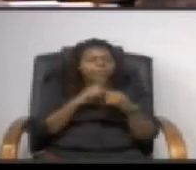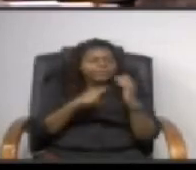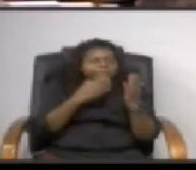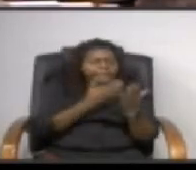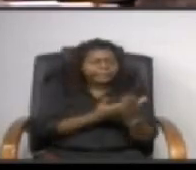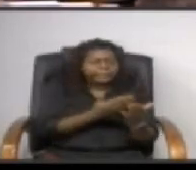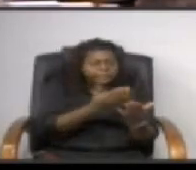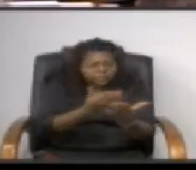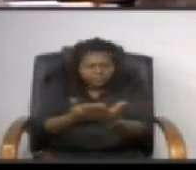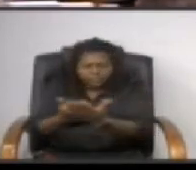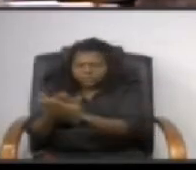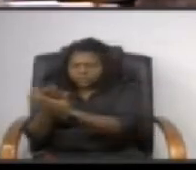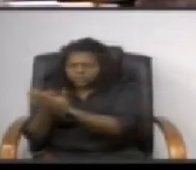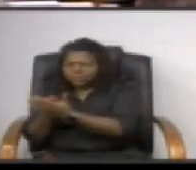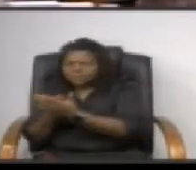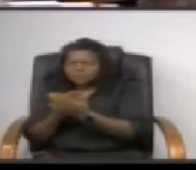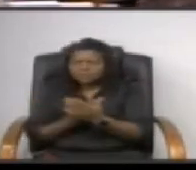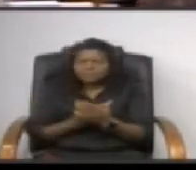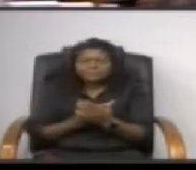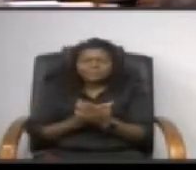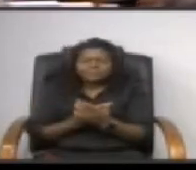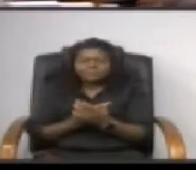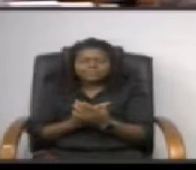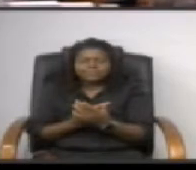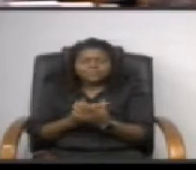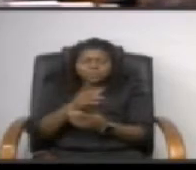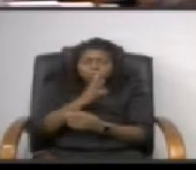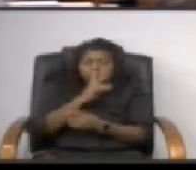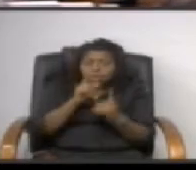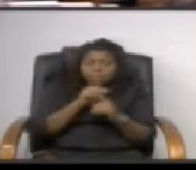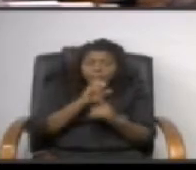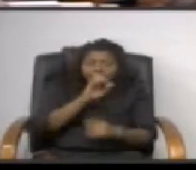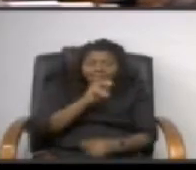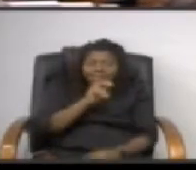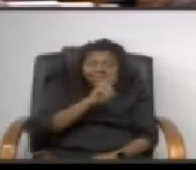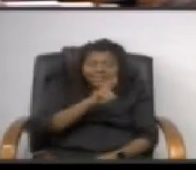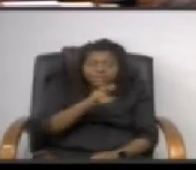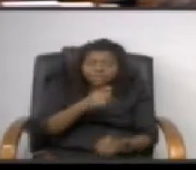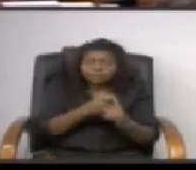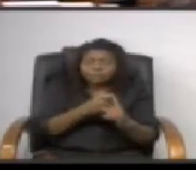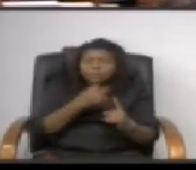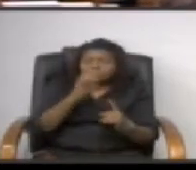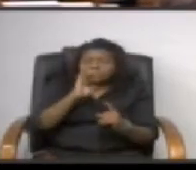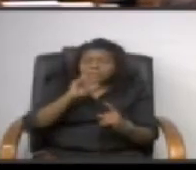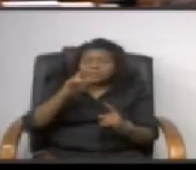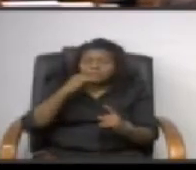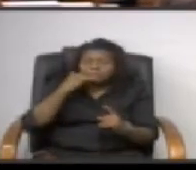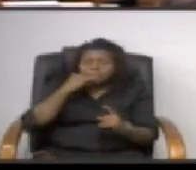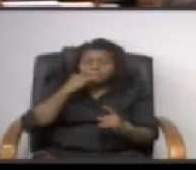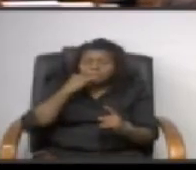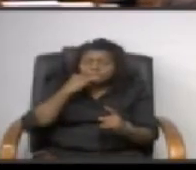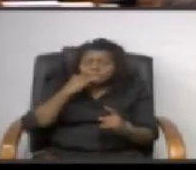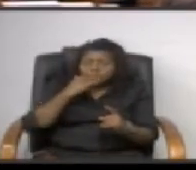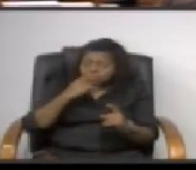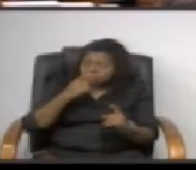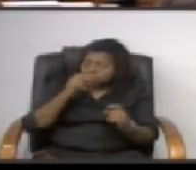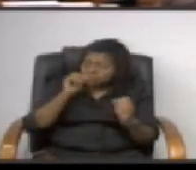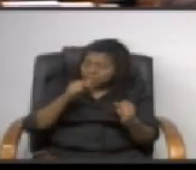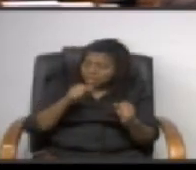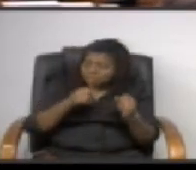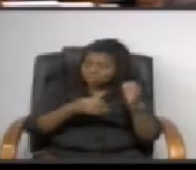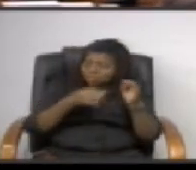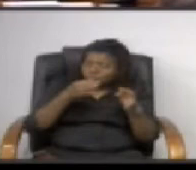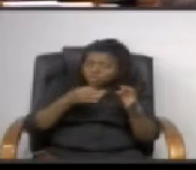you know when you're talking about cancer from cell phones that's not something that you can really make a judgment